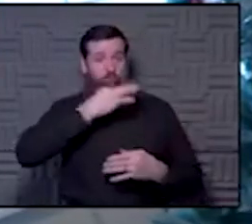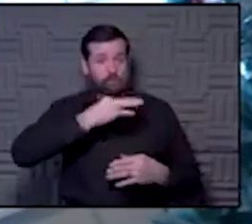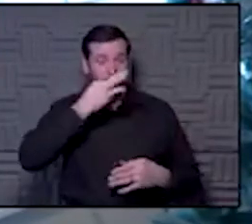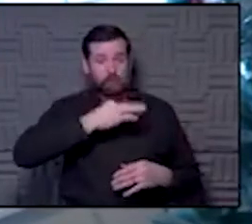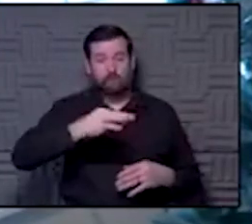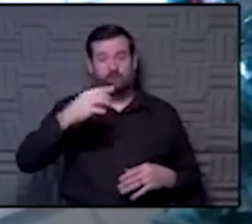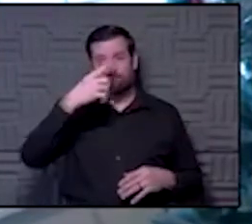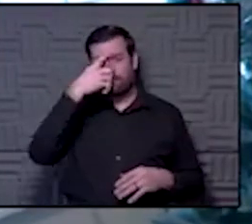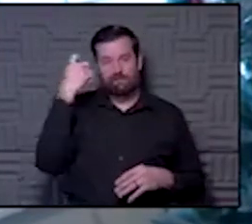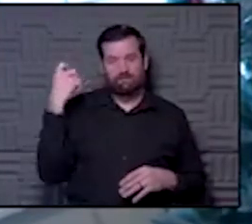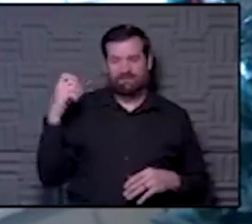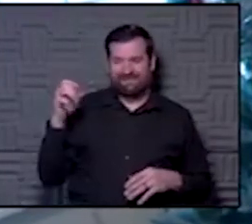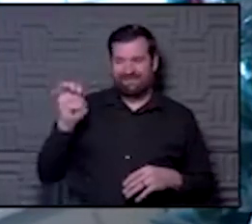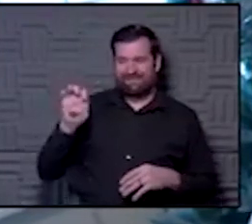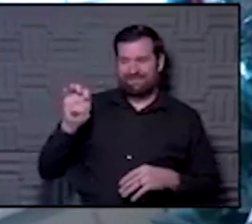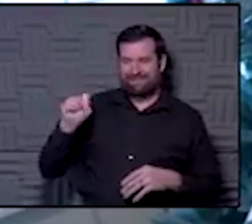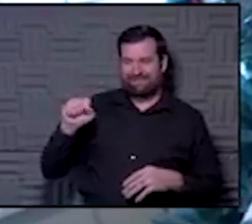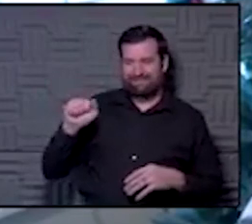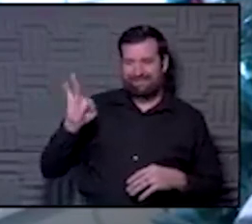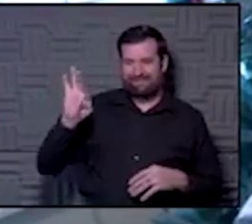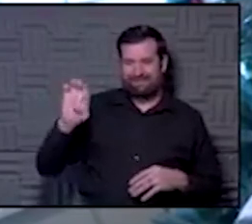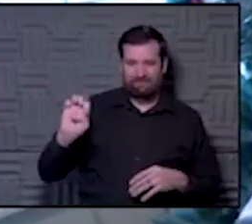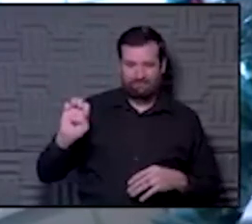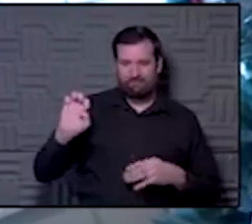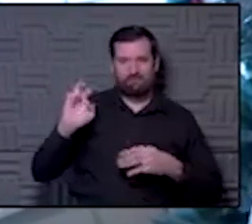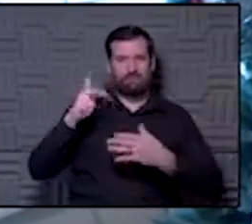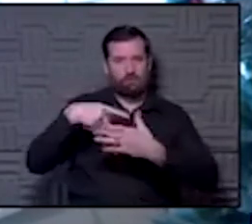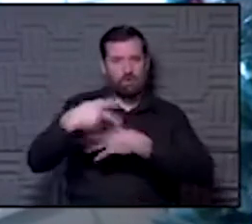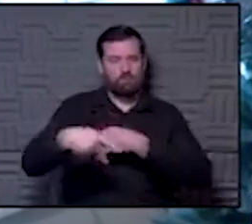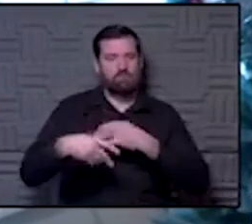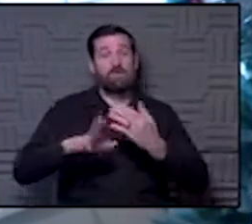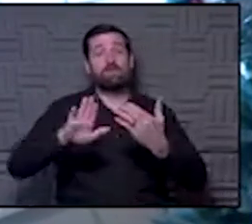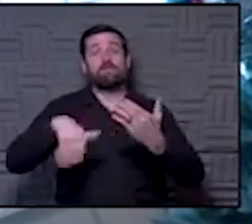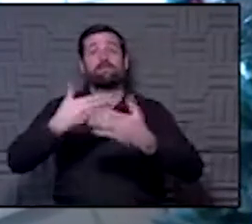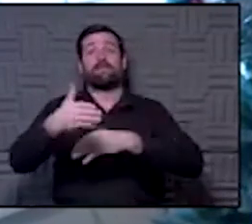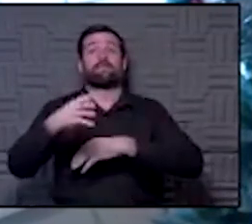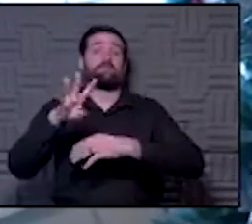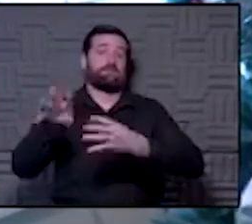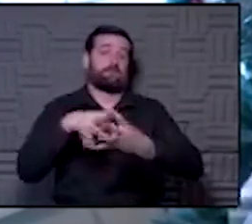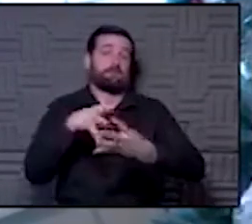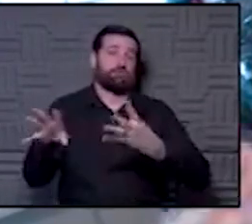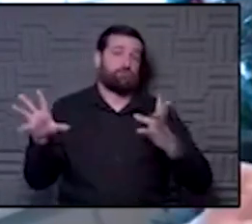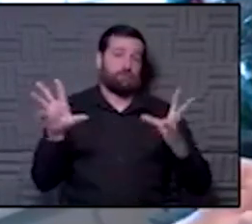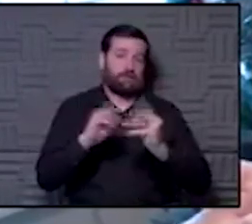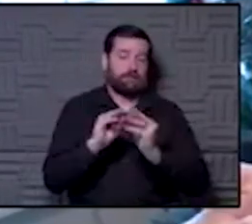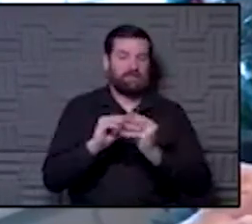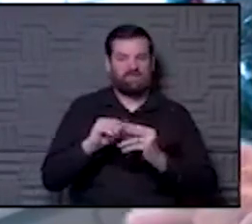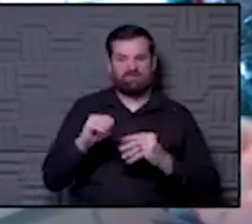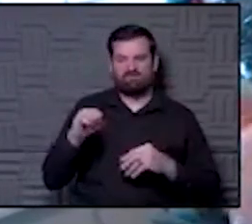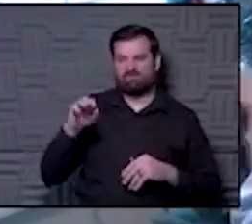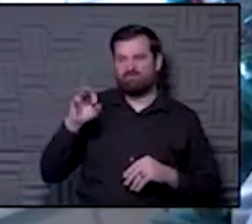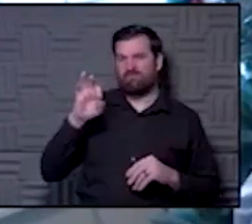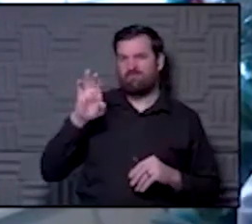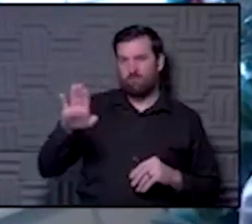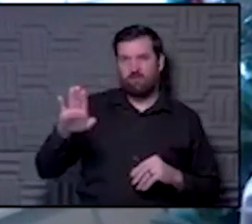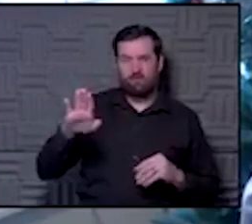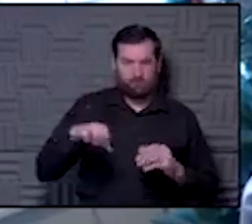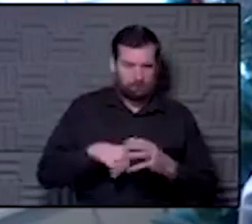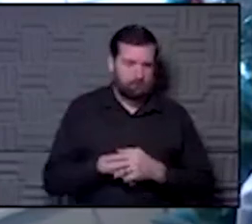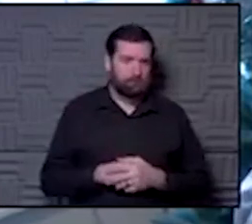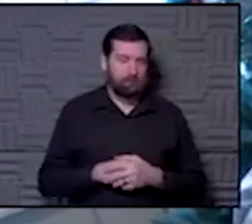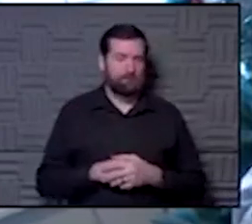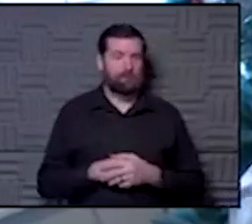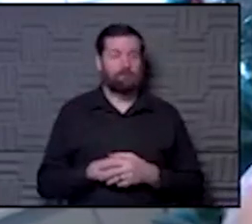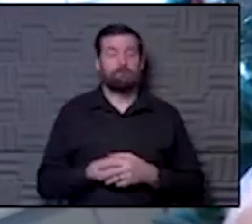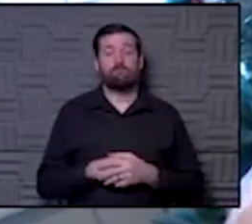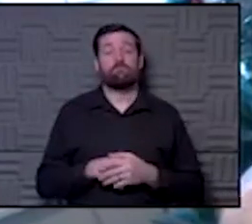-safe program. Our next regularly scheduled ACIP meeting is in February. The V